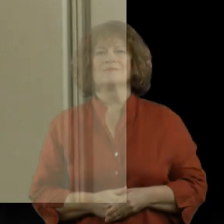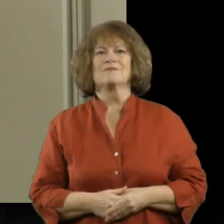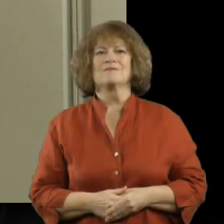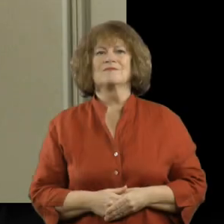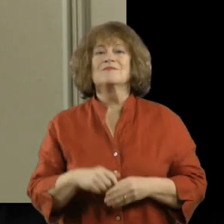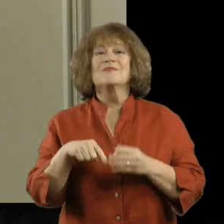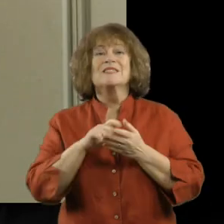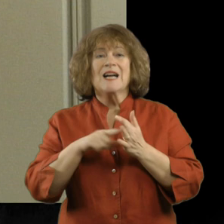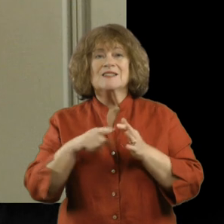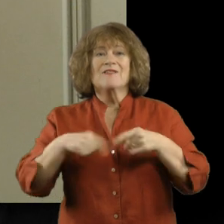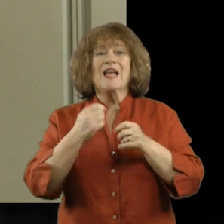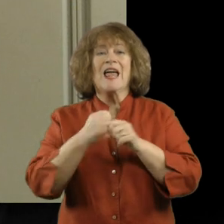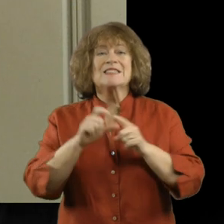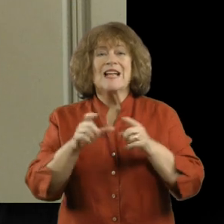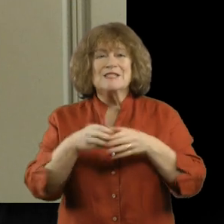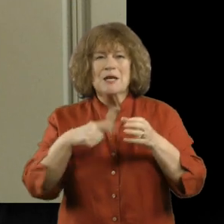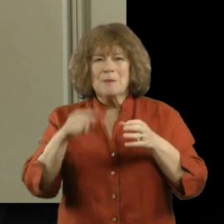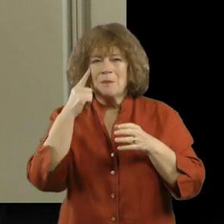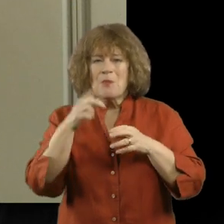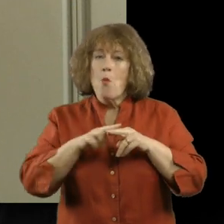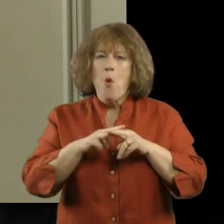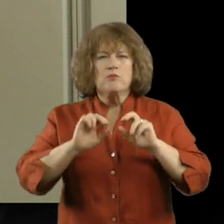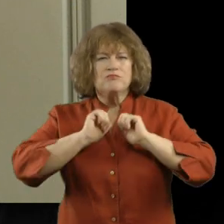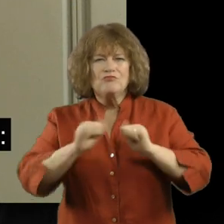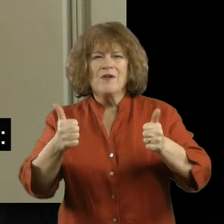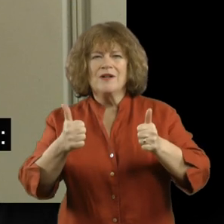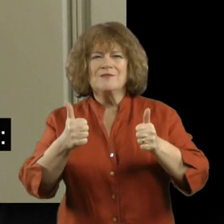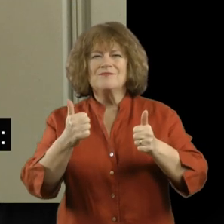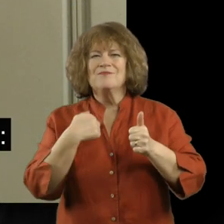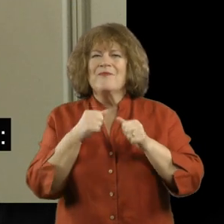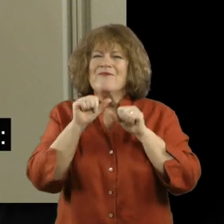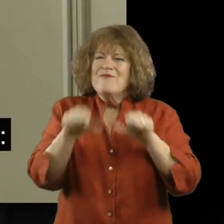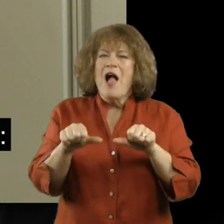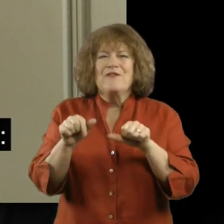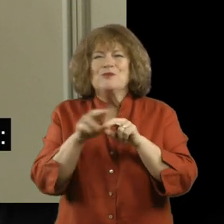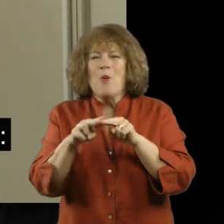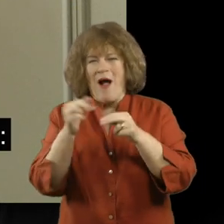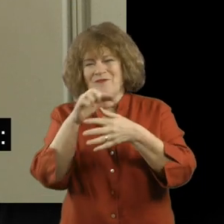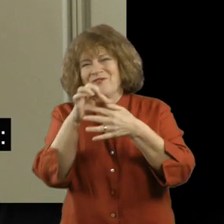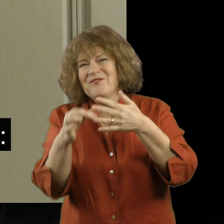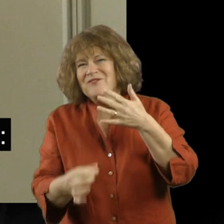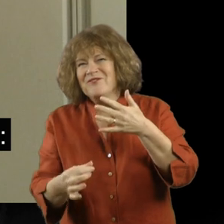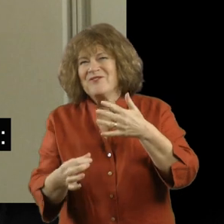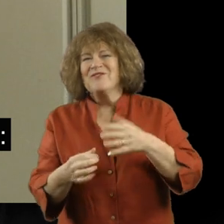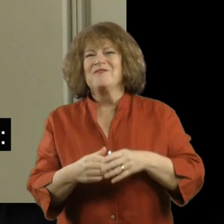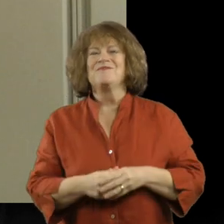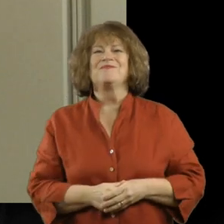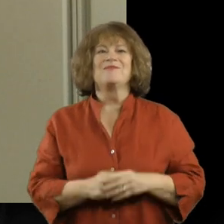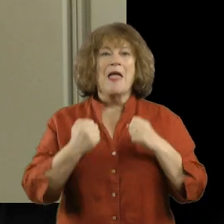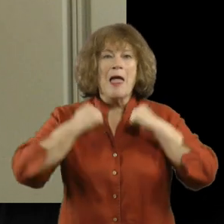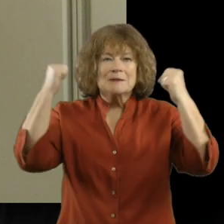The Cedars versus Gator team think walking is great. Here are some of the favourite things about walking.